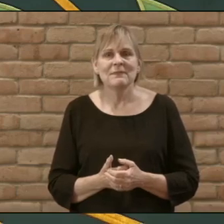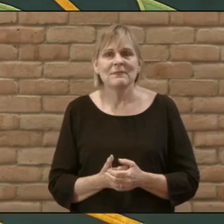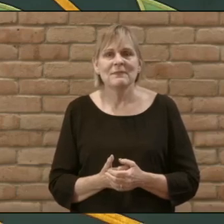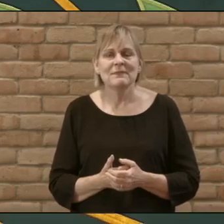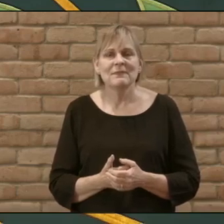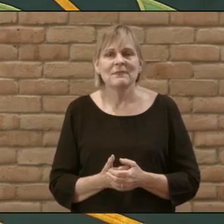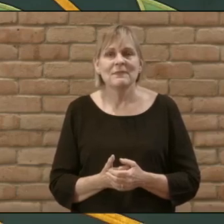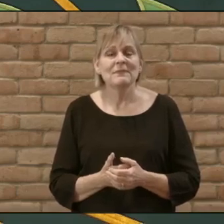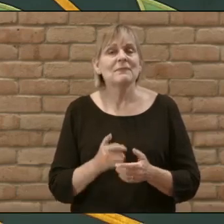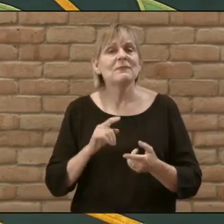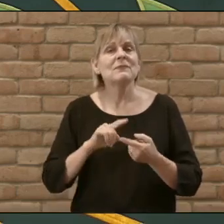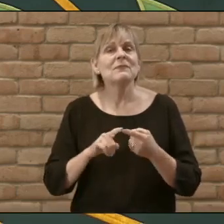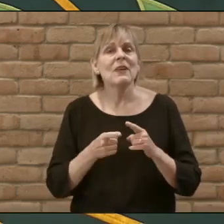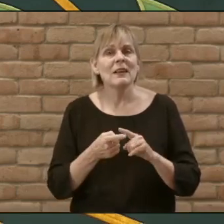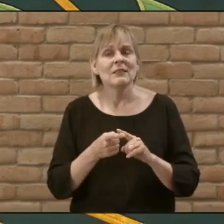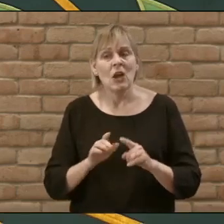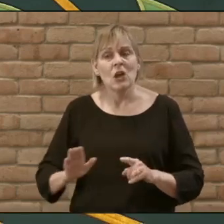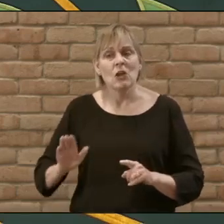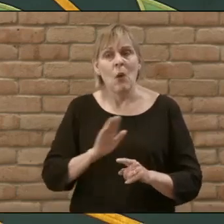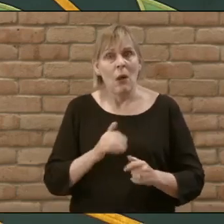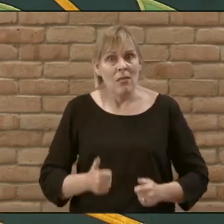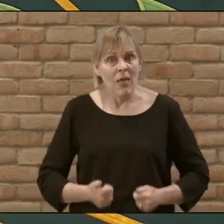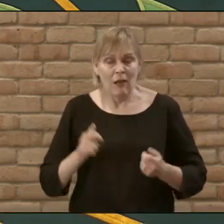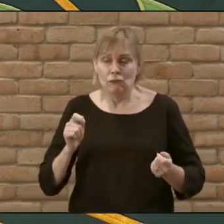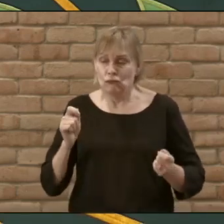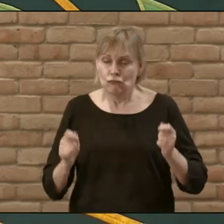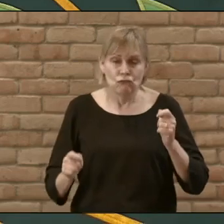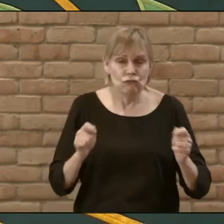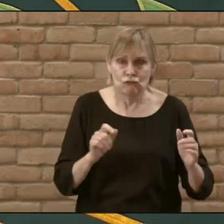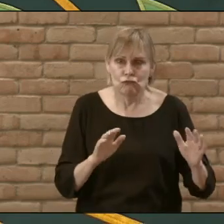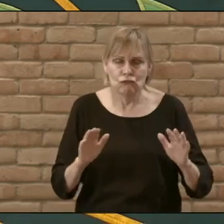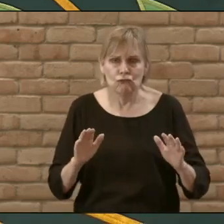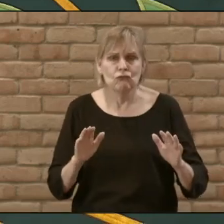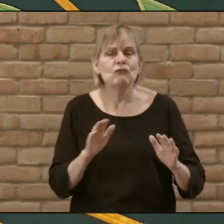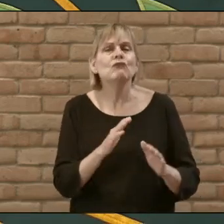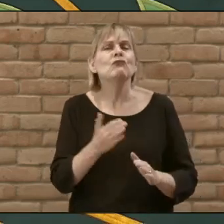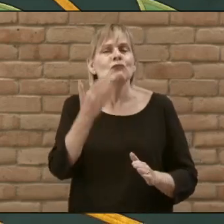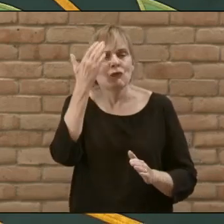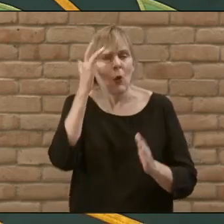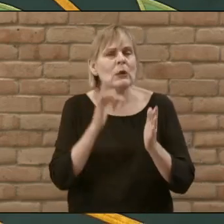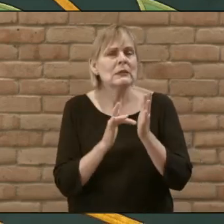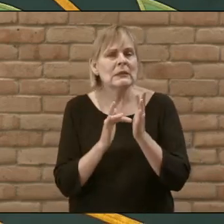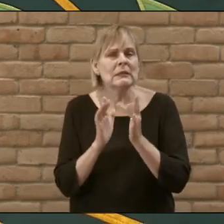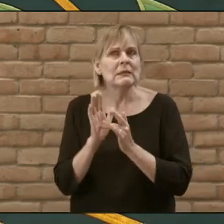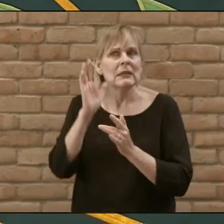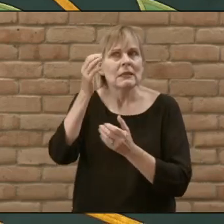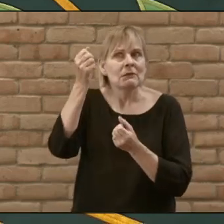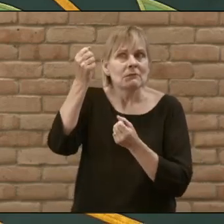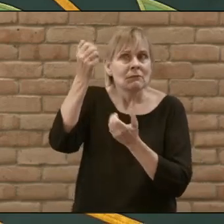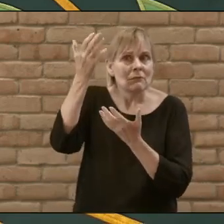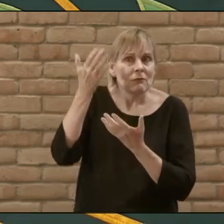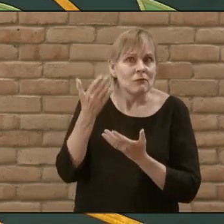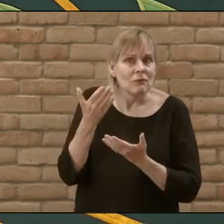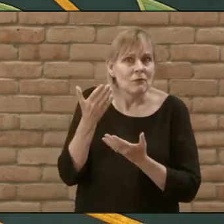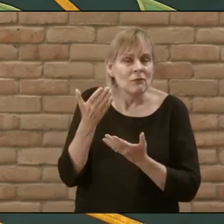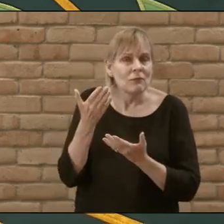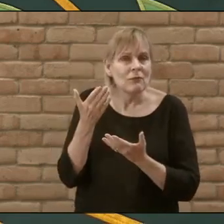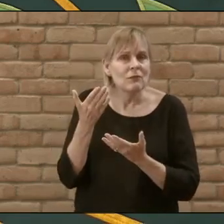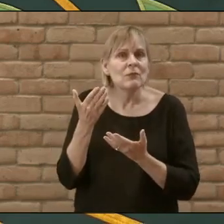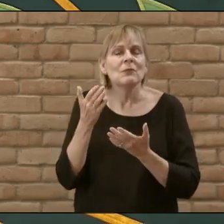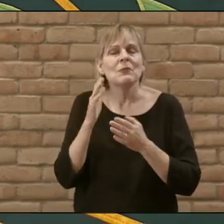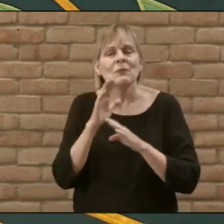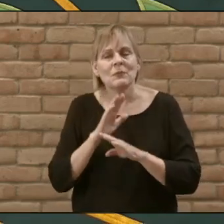friends the waves and winds of your life still know the voice of Jesus who can calm them with a word